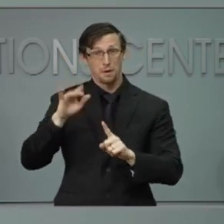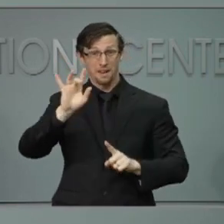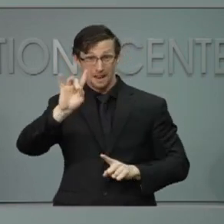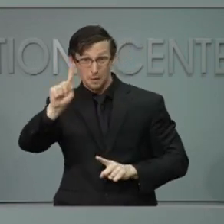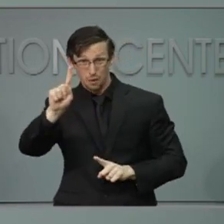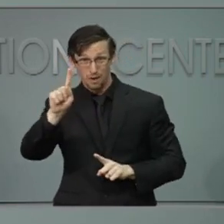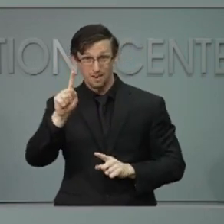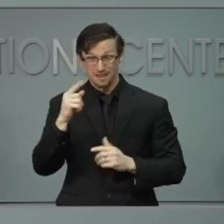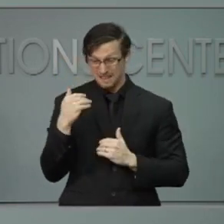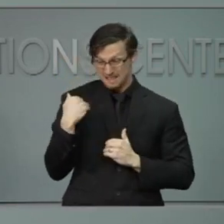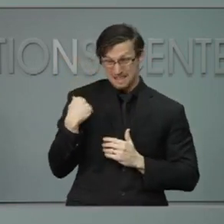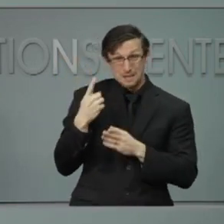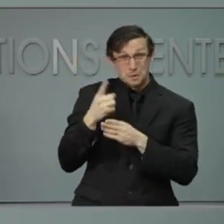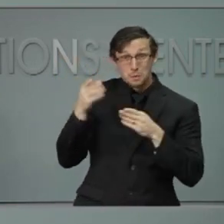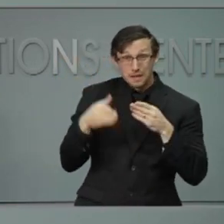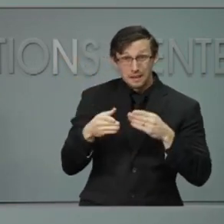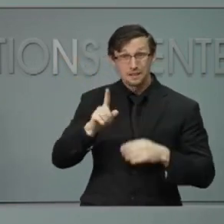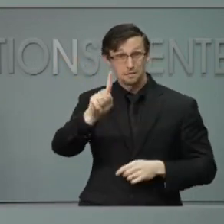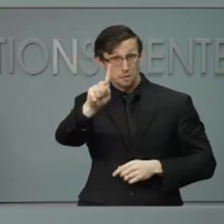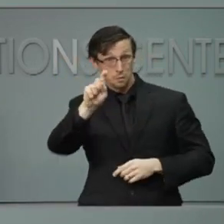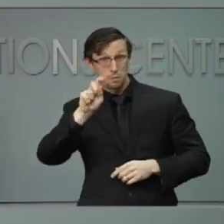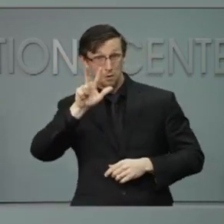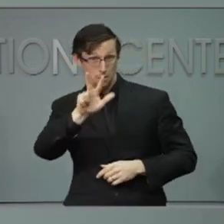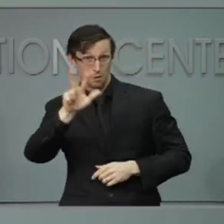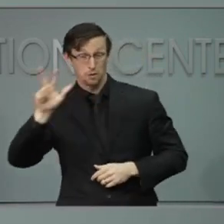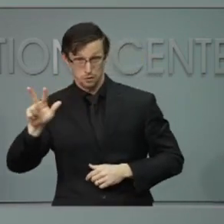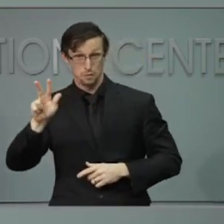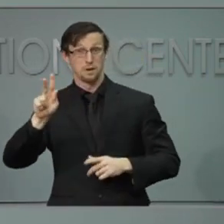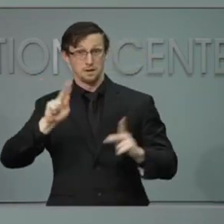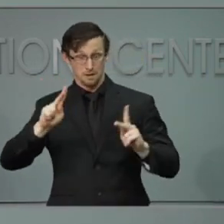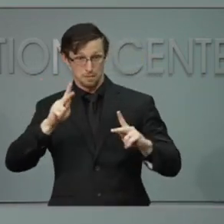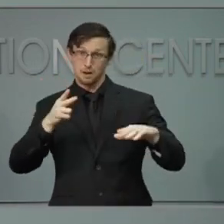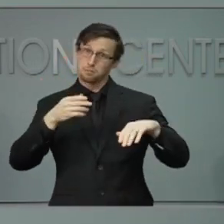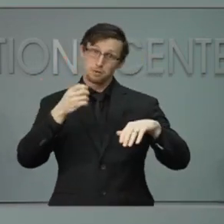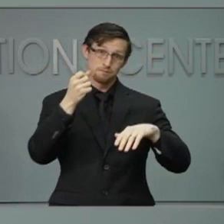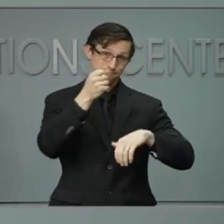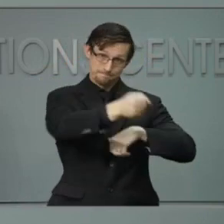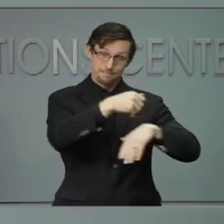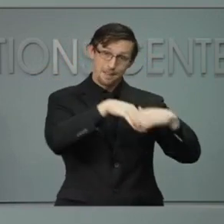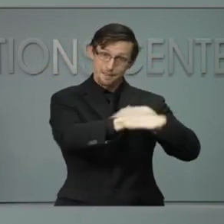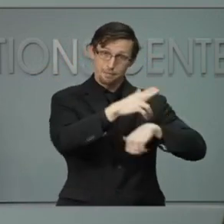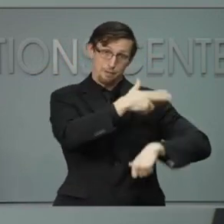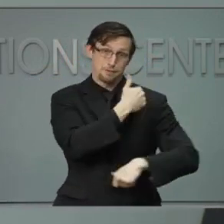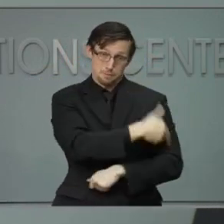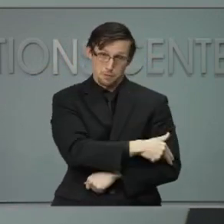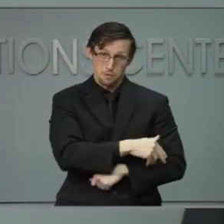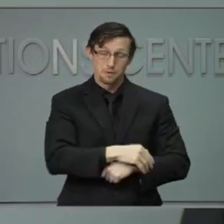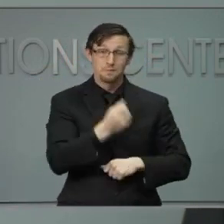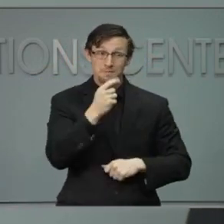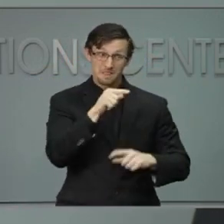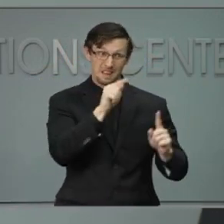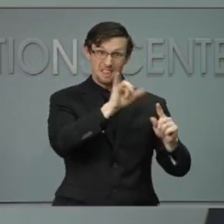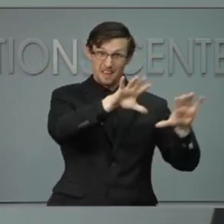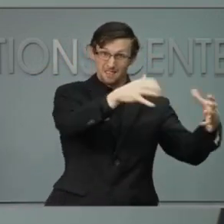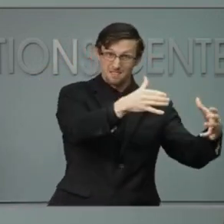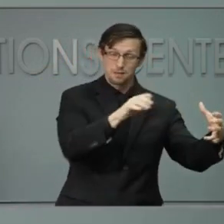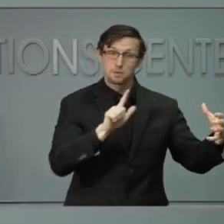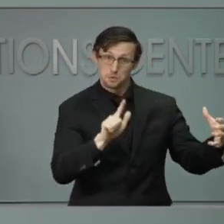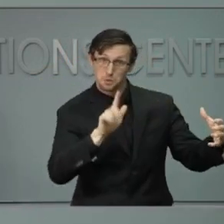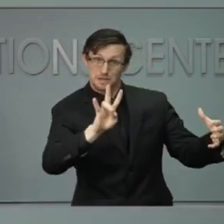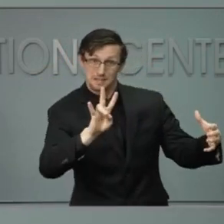133 patients hospitalized, with 27 of those patients in ICU.